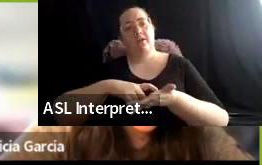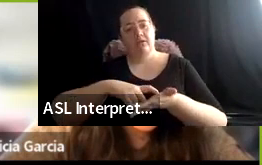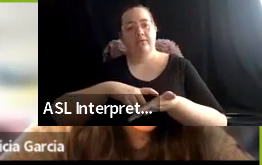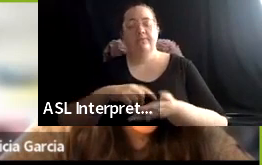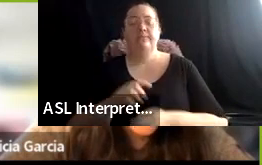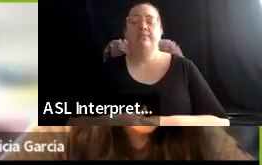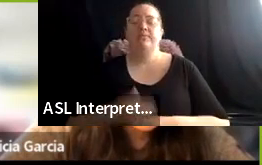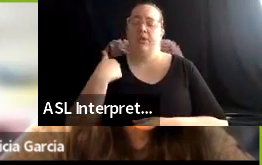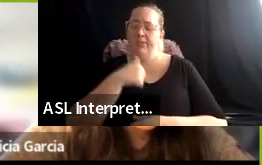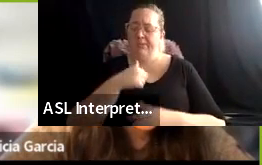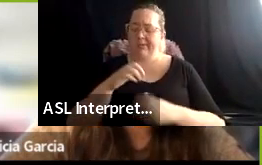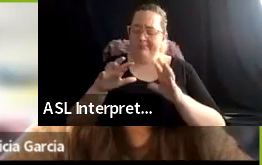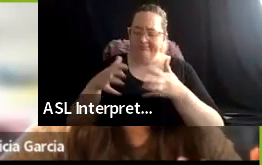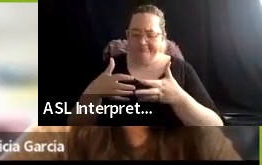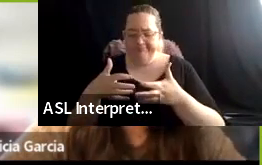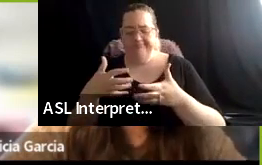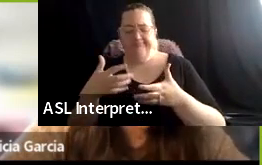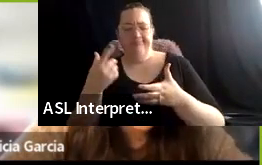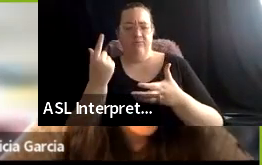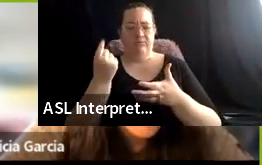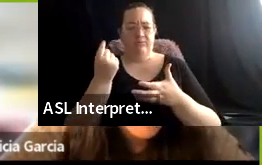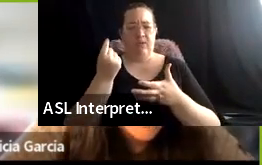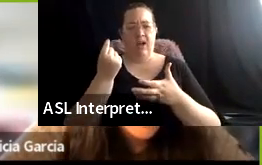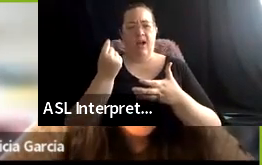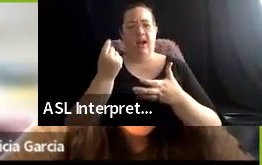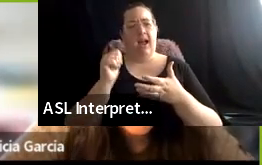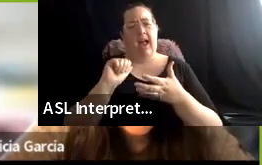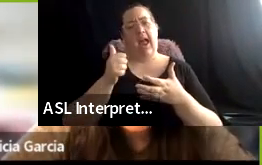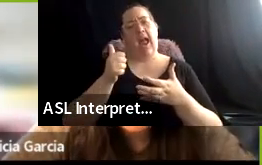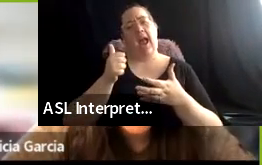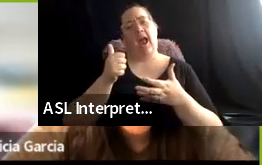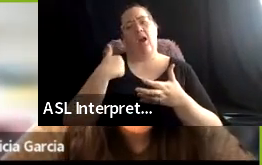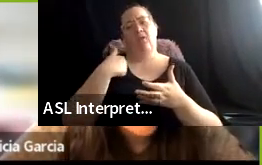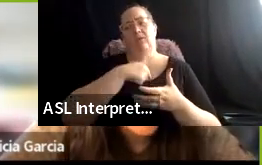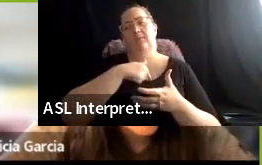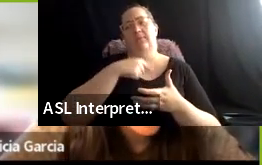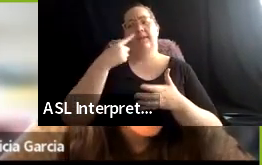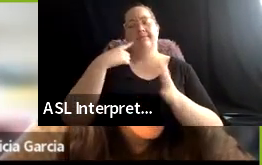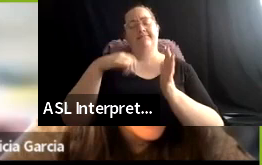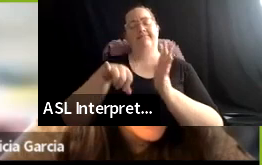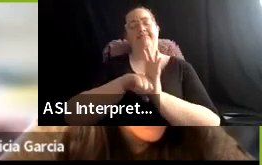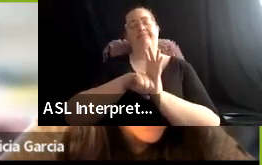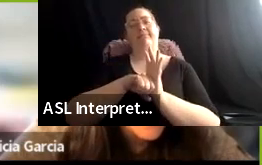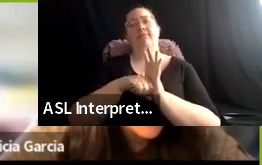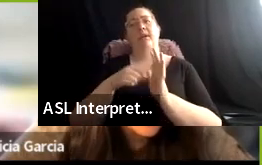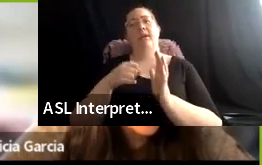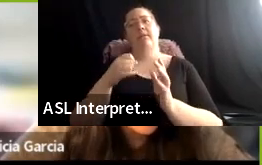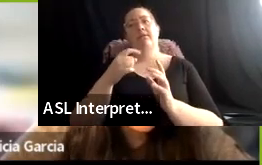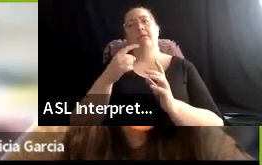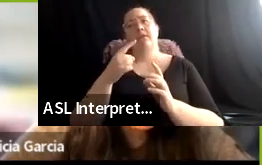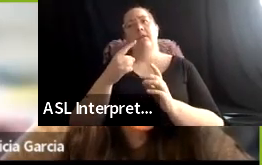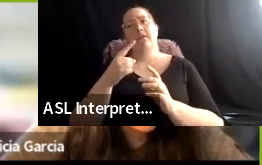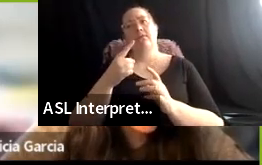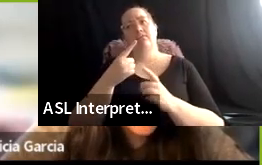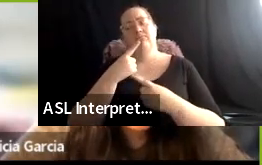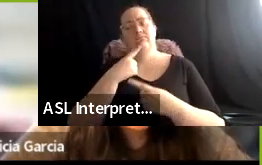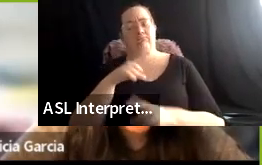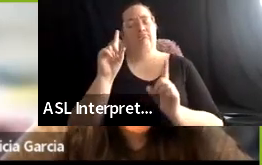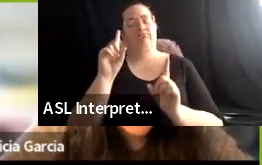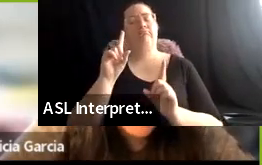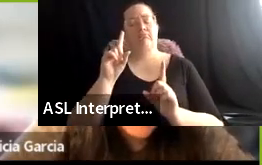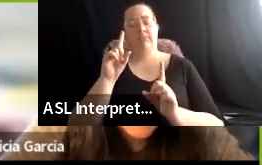and understand what, how we can identify the components of an effective land acknowledgement. And we, um,